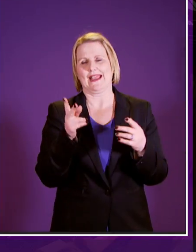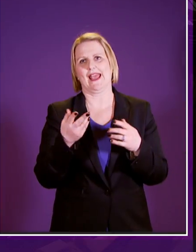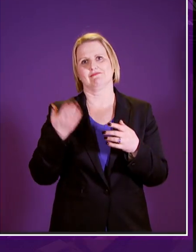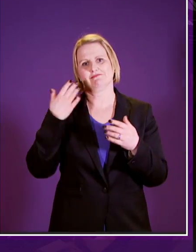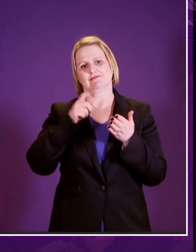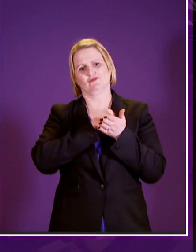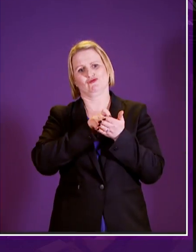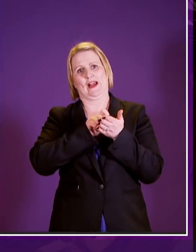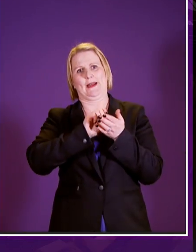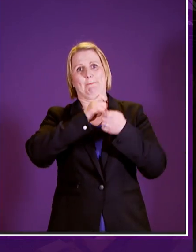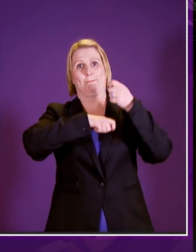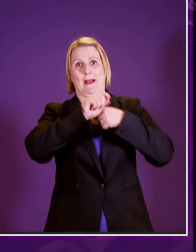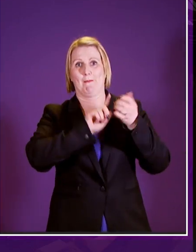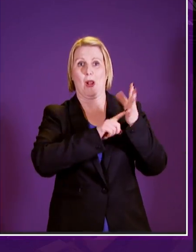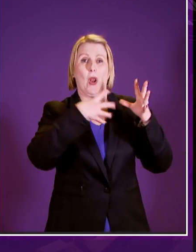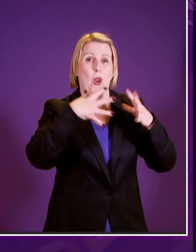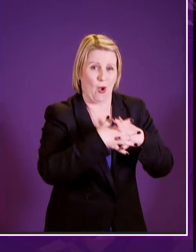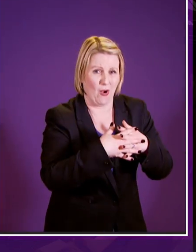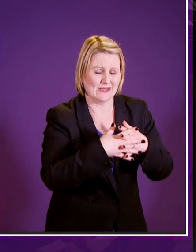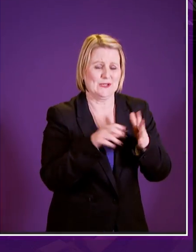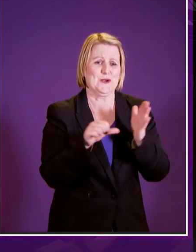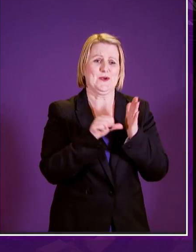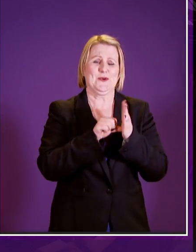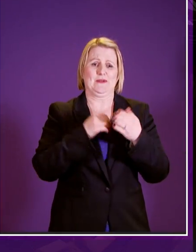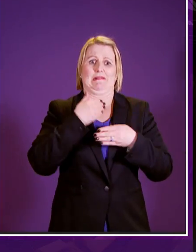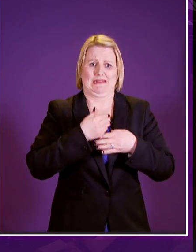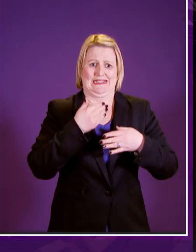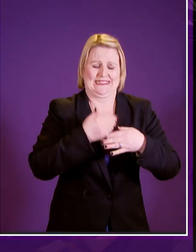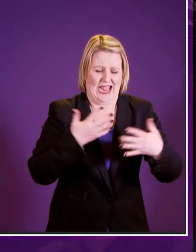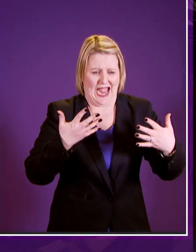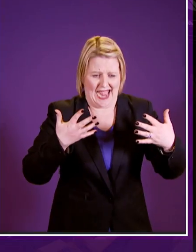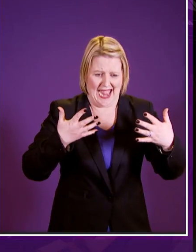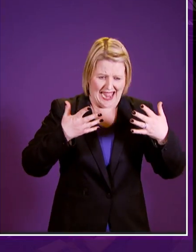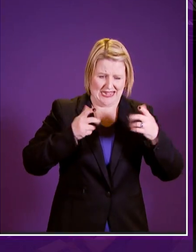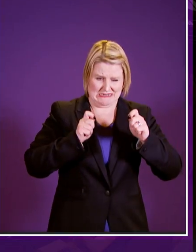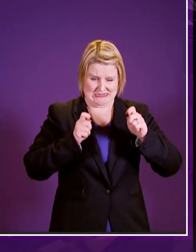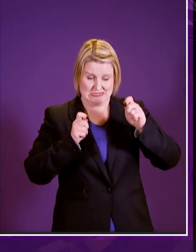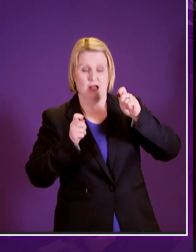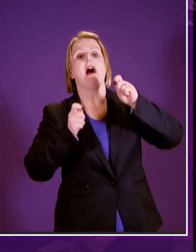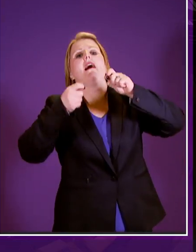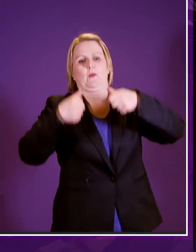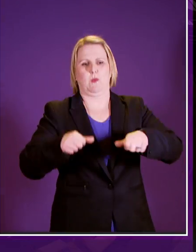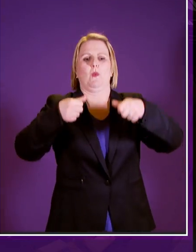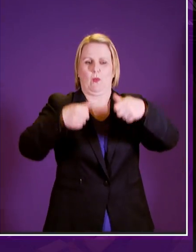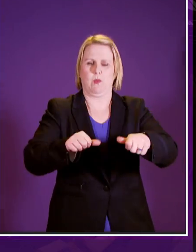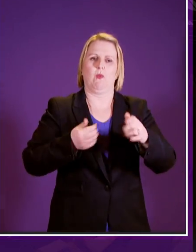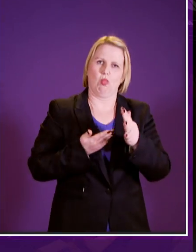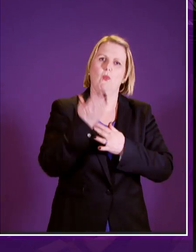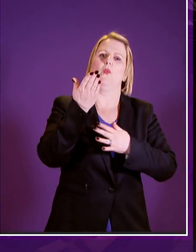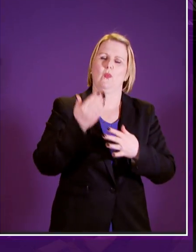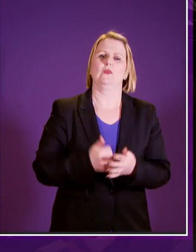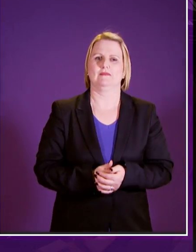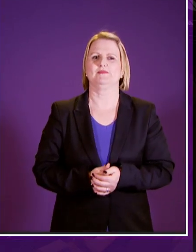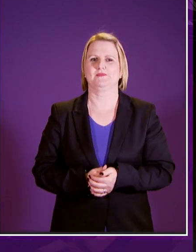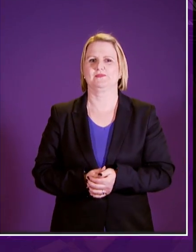into law generated unanticipated complications which were first identified and then resolved uh through the process of parliamentary